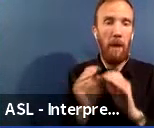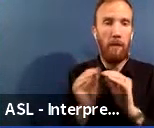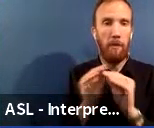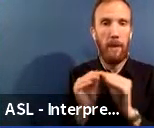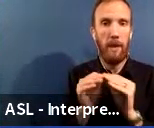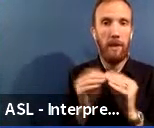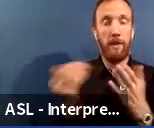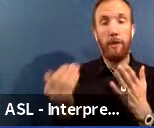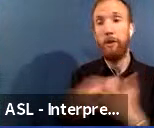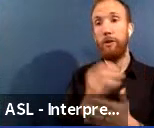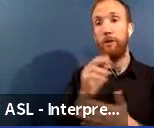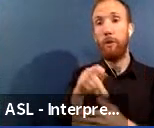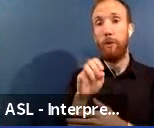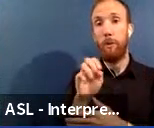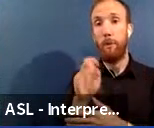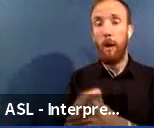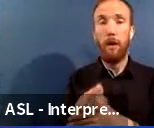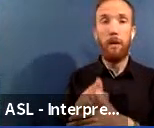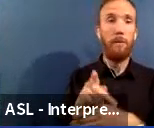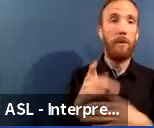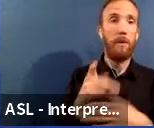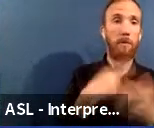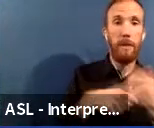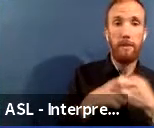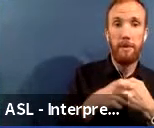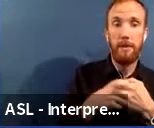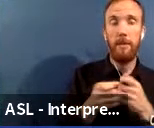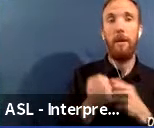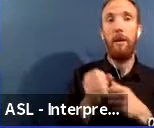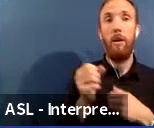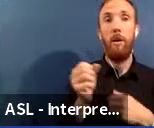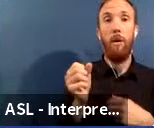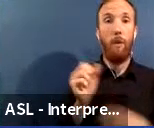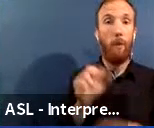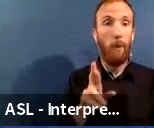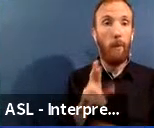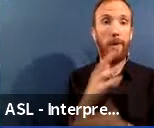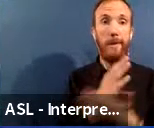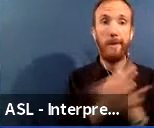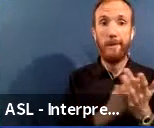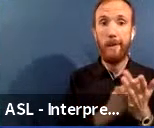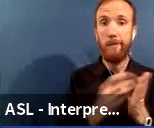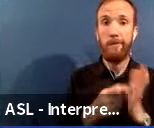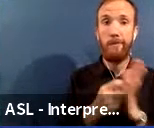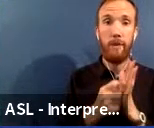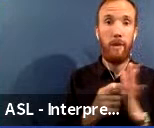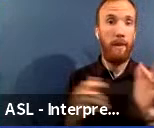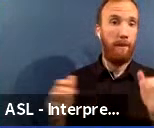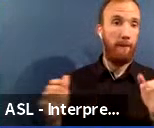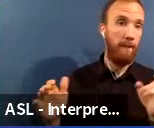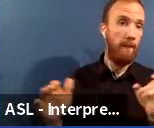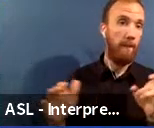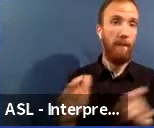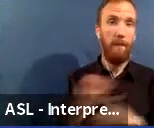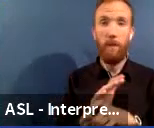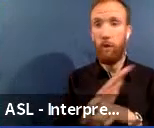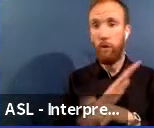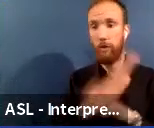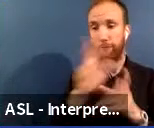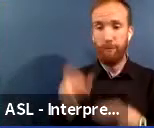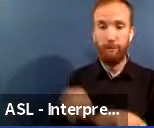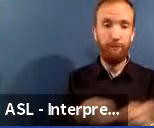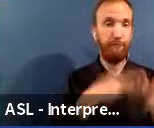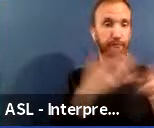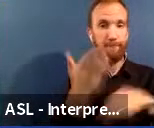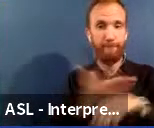pumps or replacements, or they could require a full gut rehab or a major renovation.